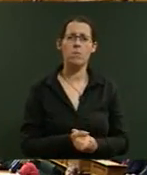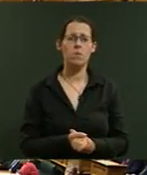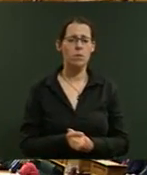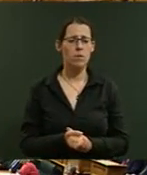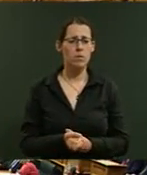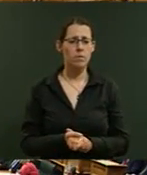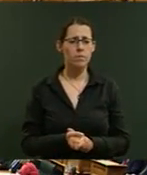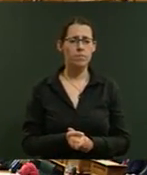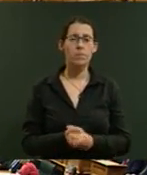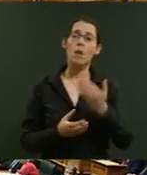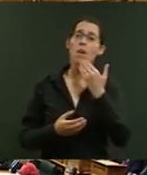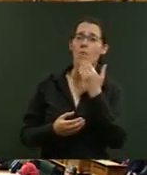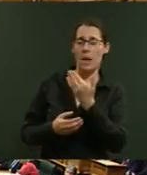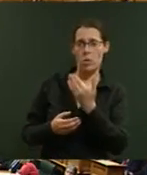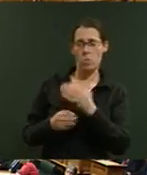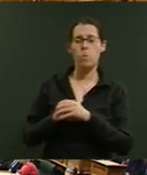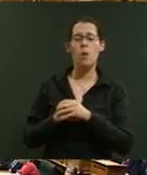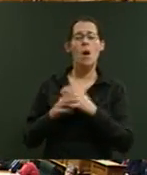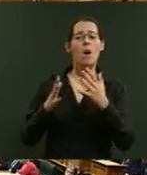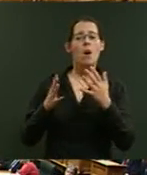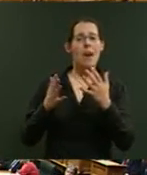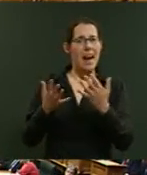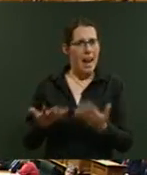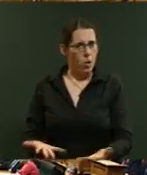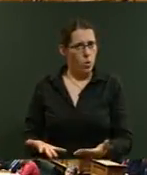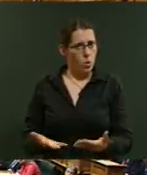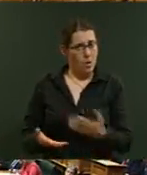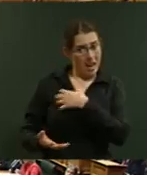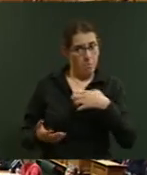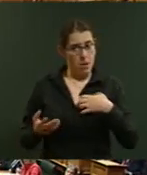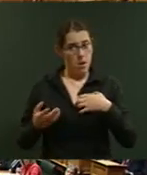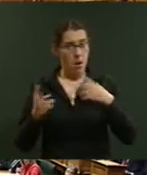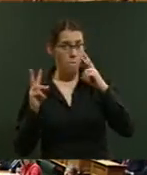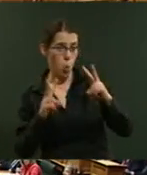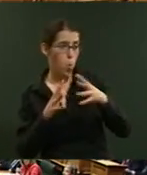Speaker, does the government now consider the West Coast to be part of Wellington?